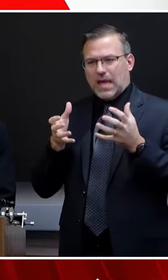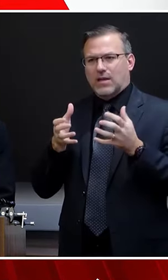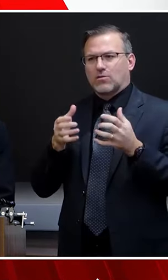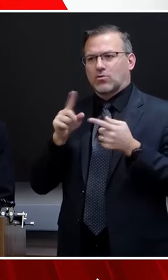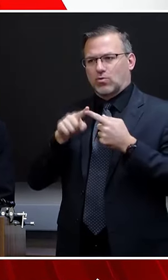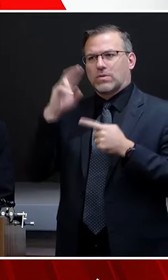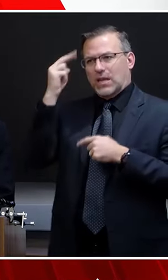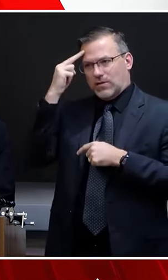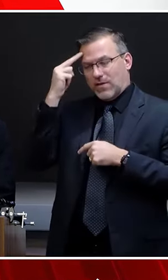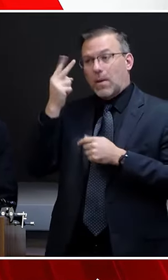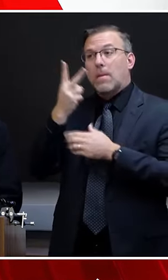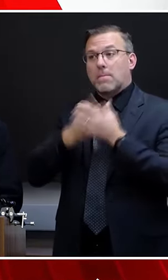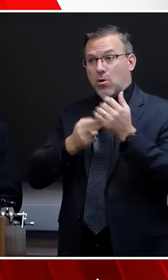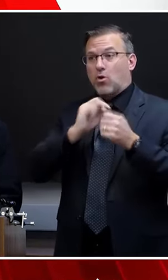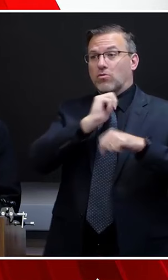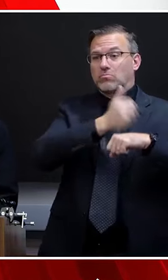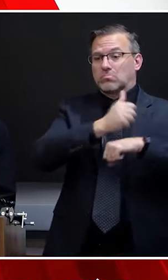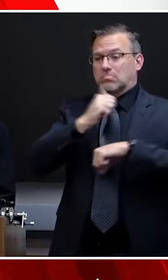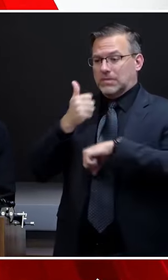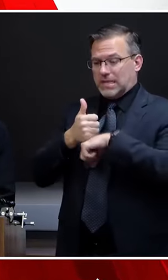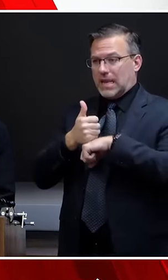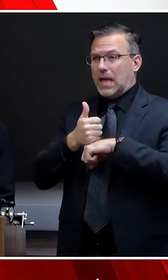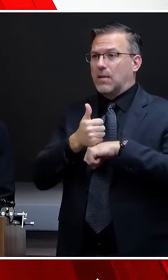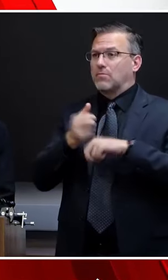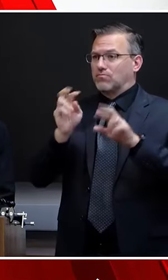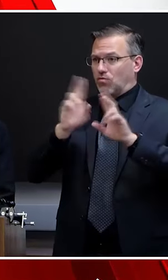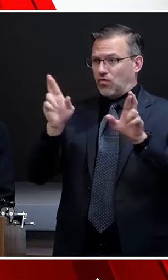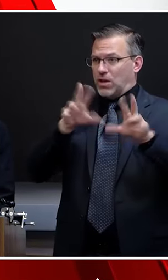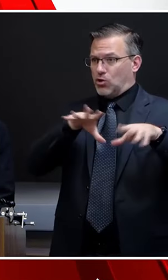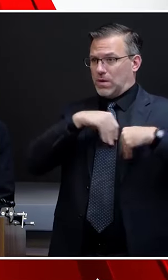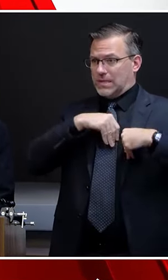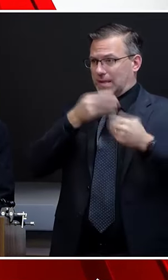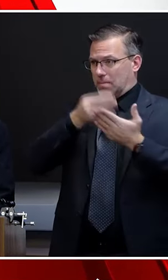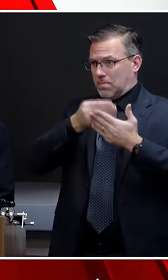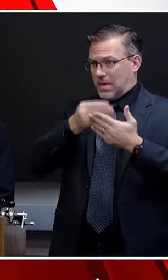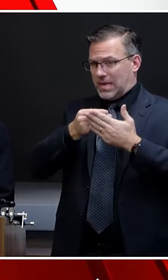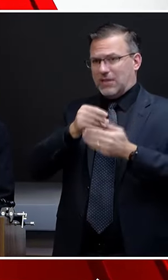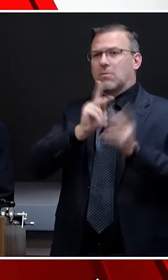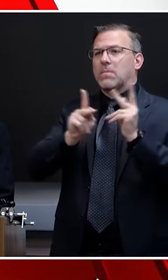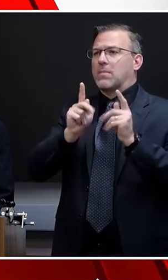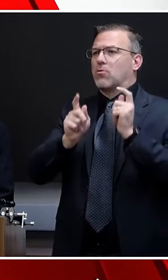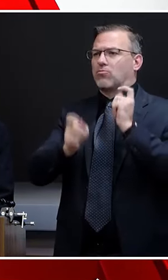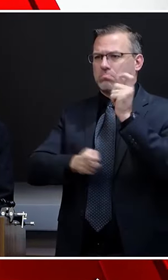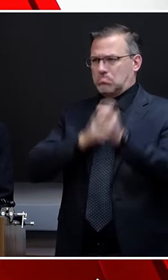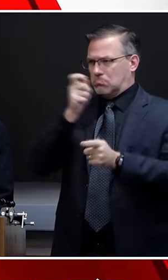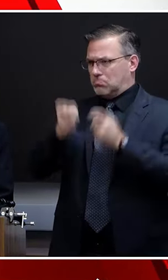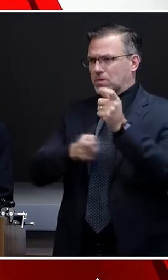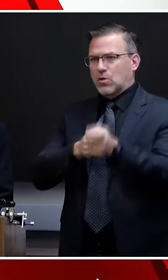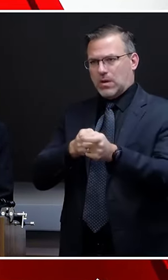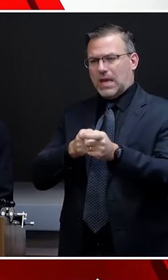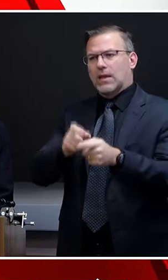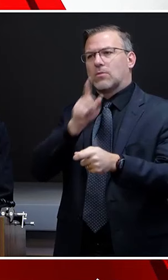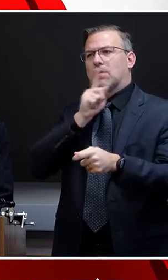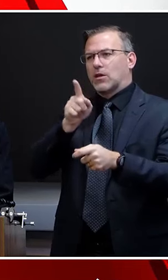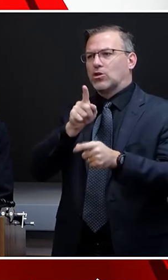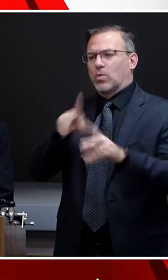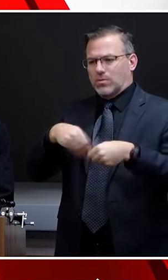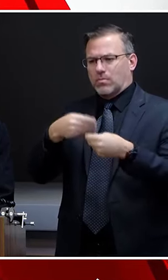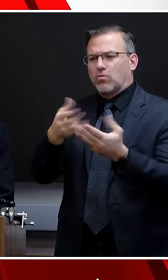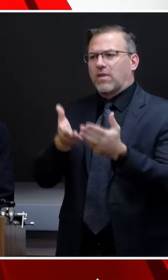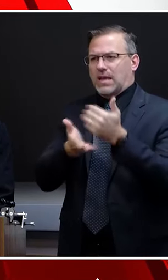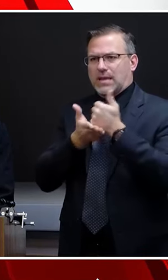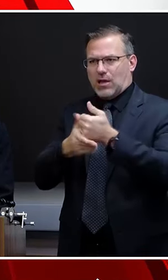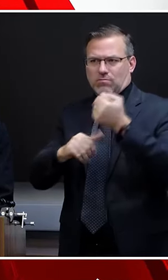established funds that Nashvilleians and others can donate to and ensure that generosity provides the most help it can.